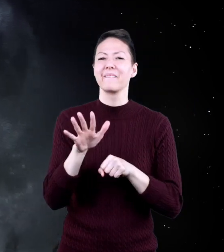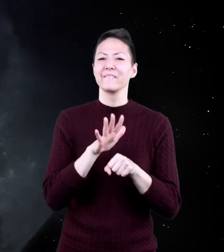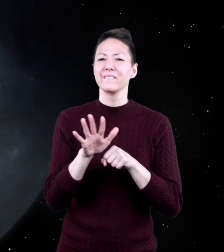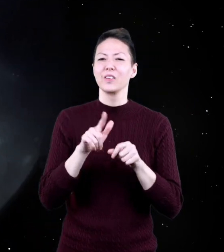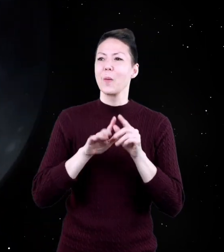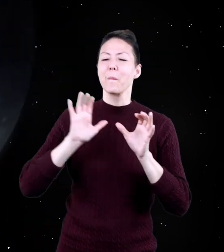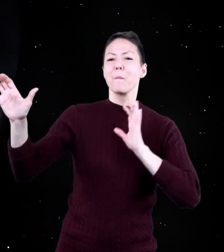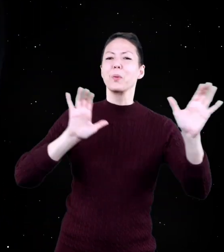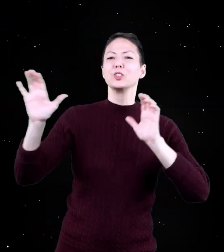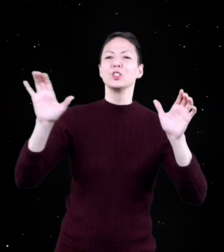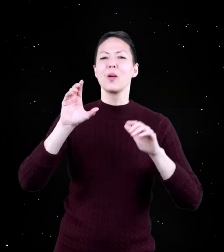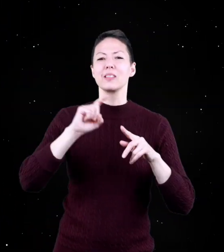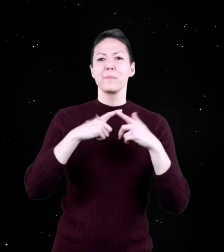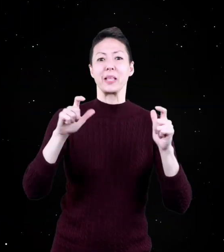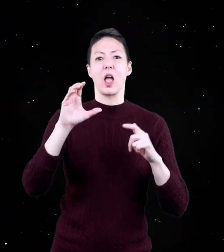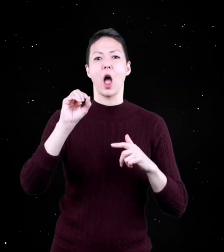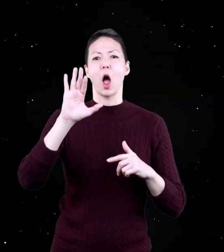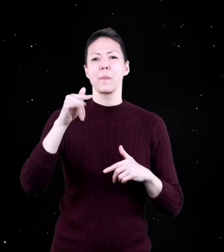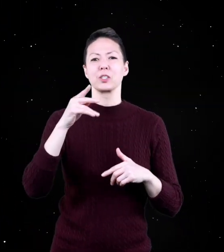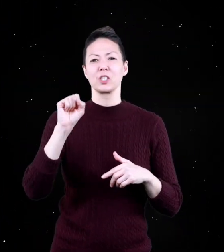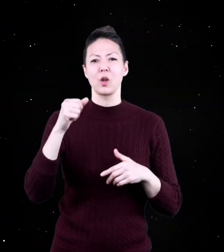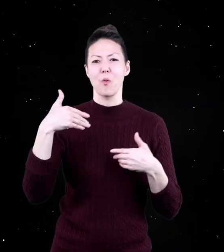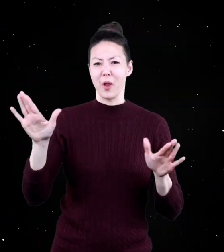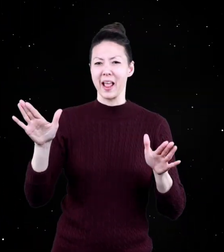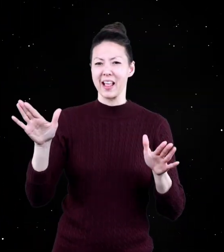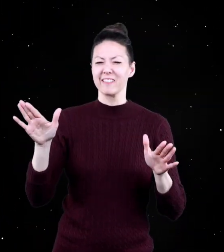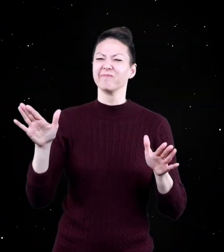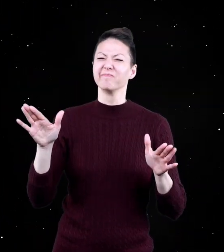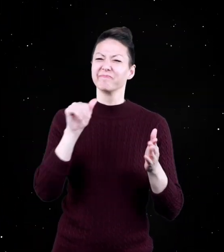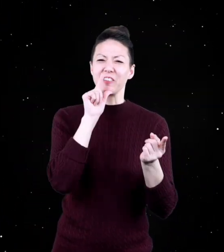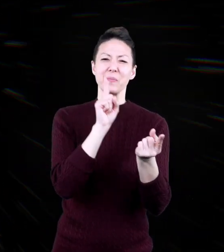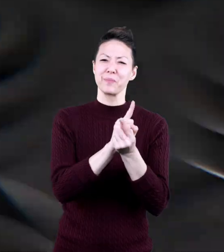big enough to push other big objects away from itself.